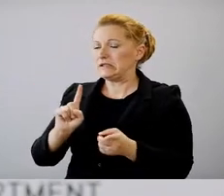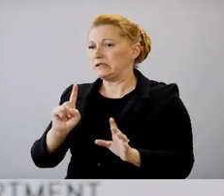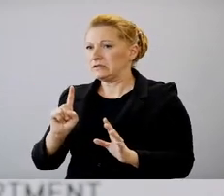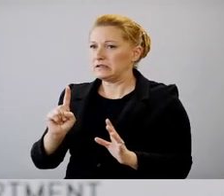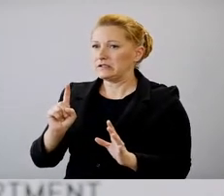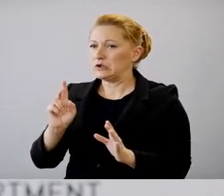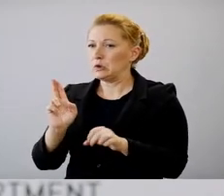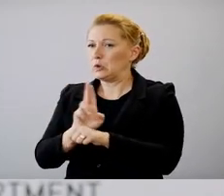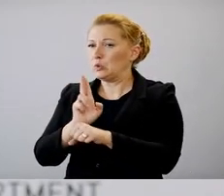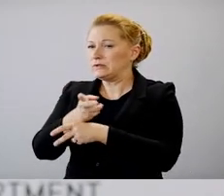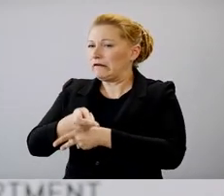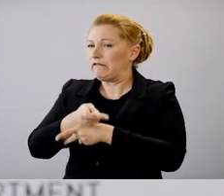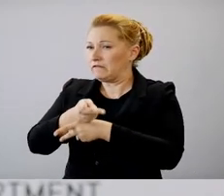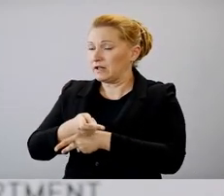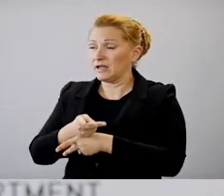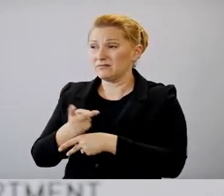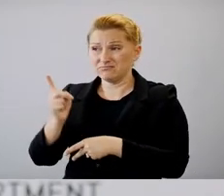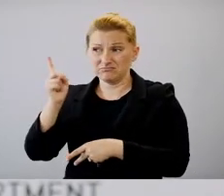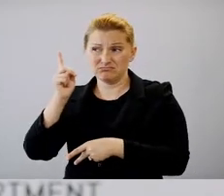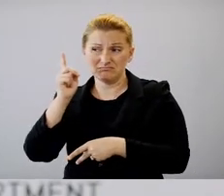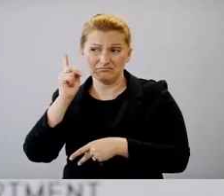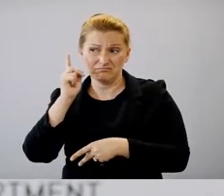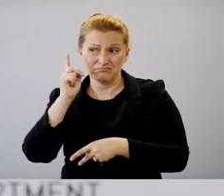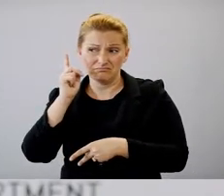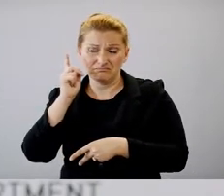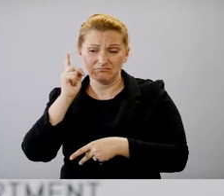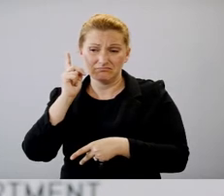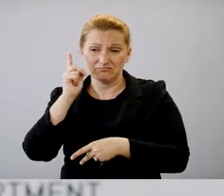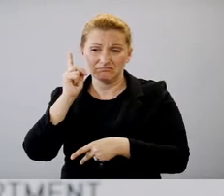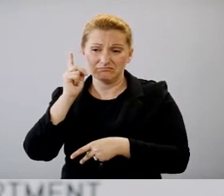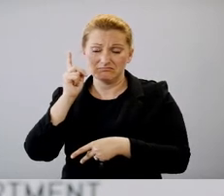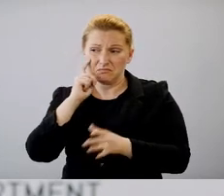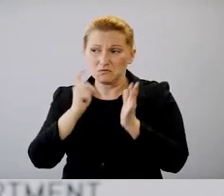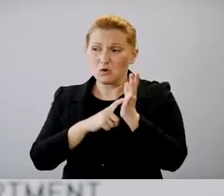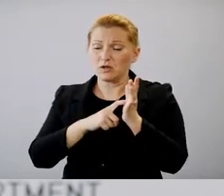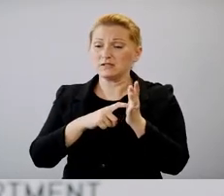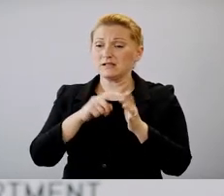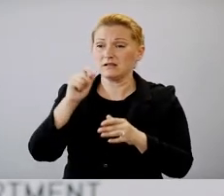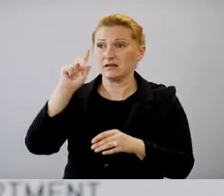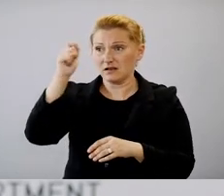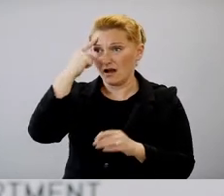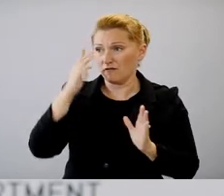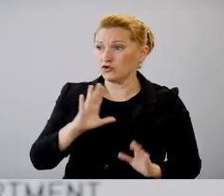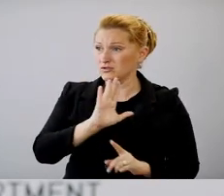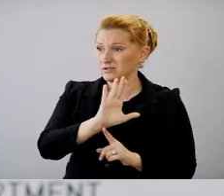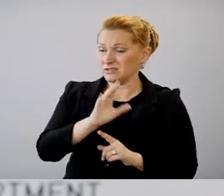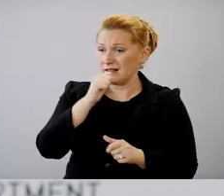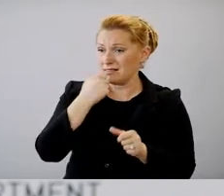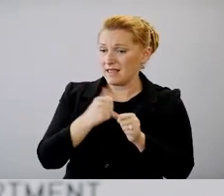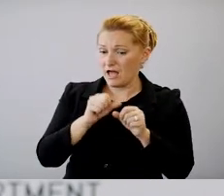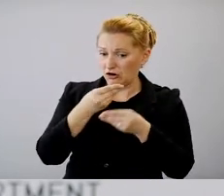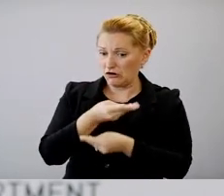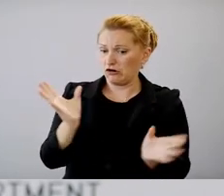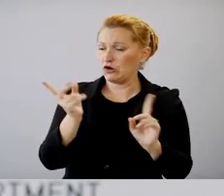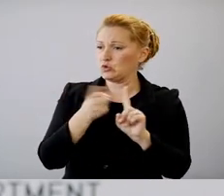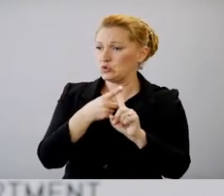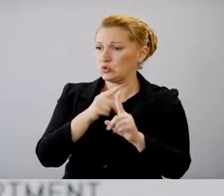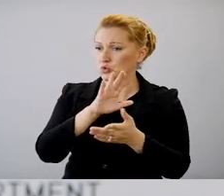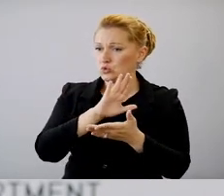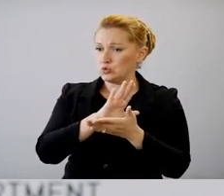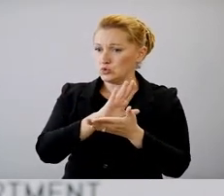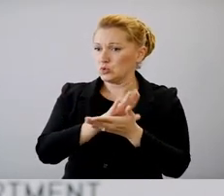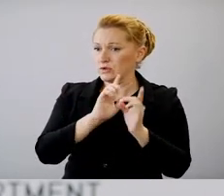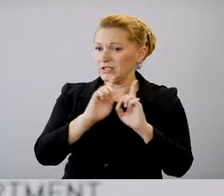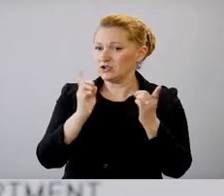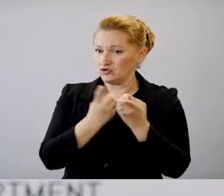uh, but we know, I think following the governor's office's letter to, um, two Arizona school districts last week, that at least one district, um, did decide to